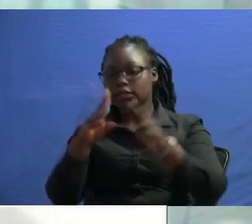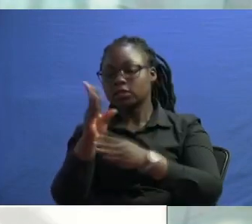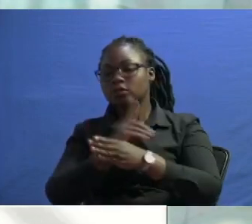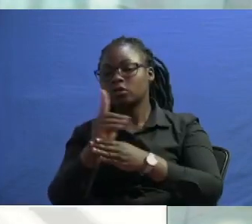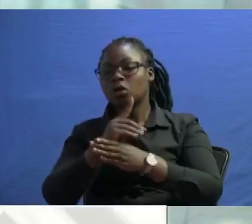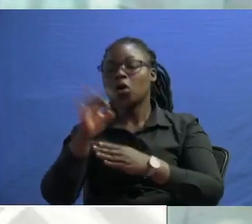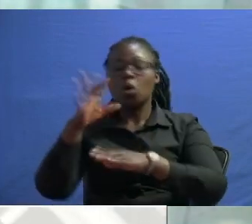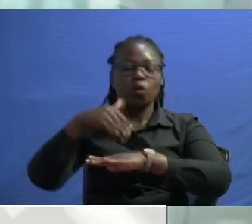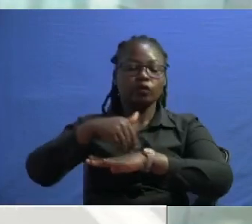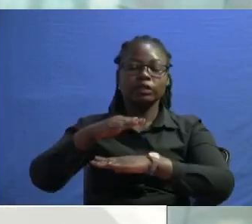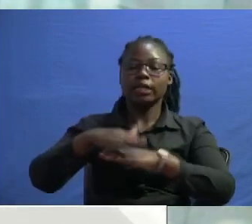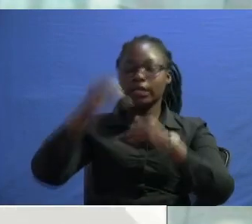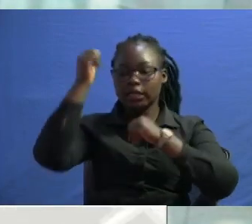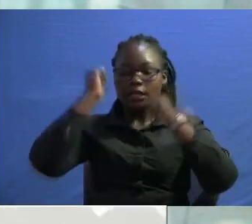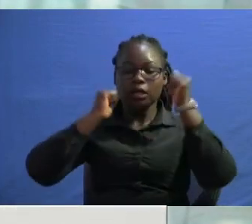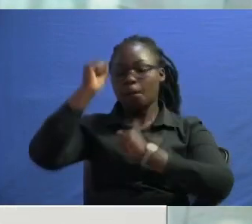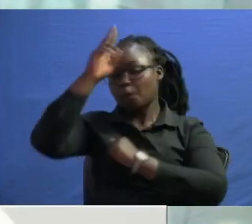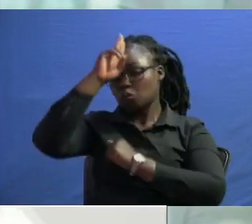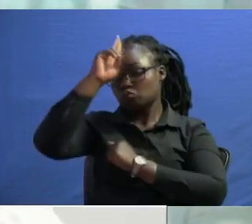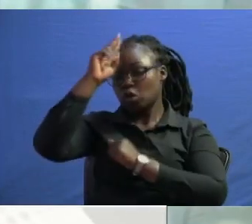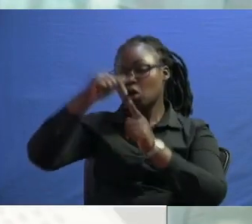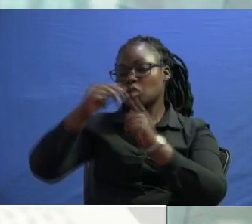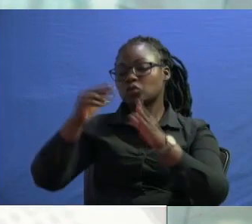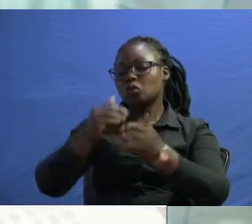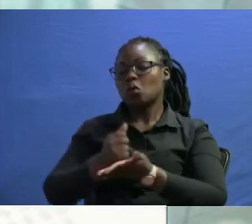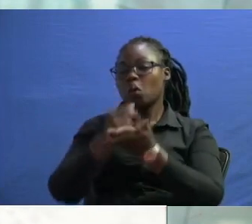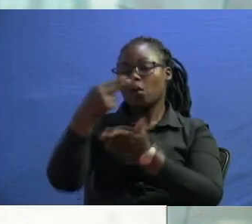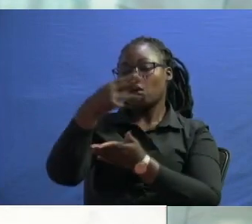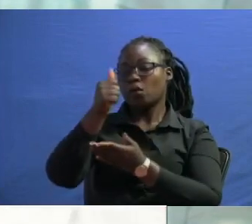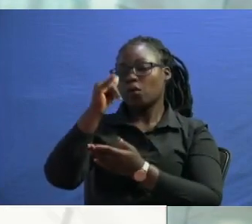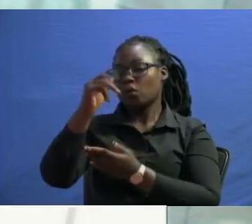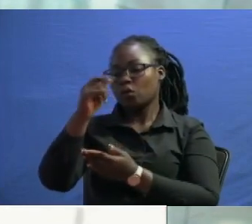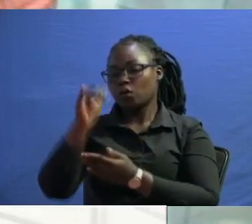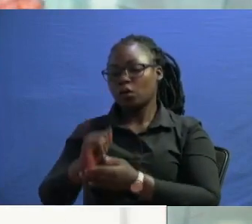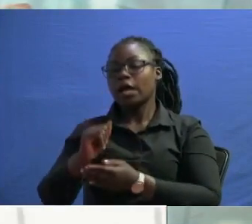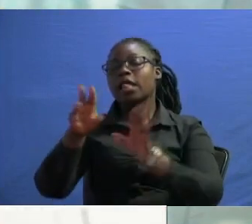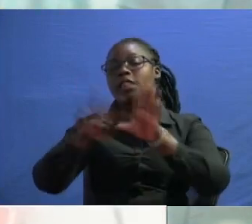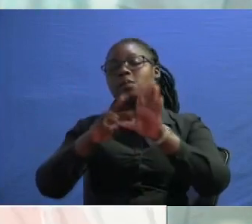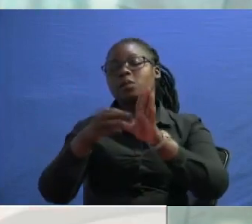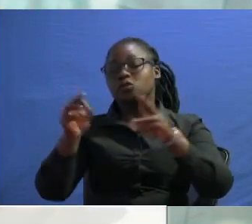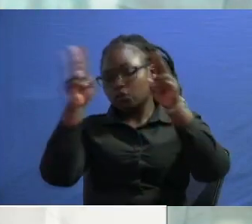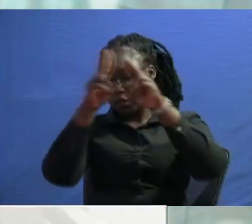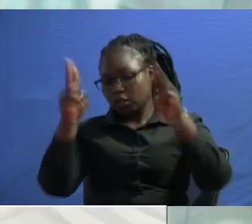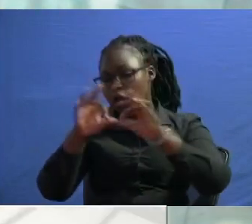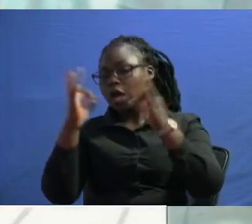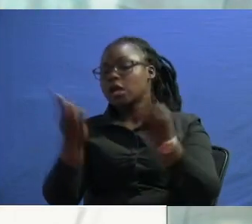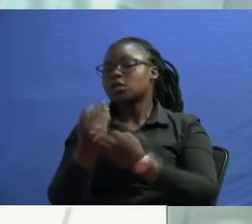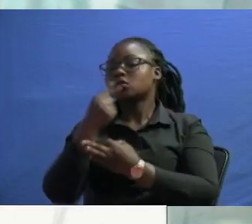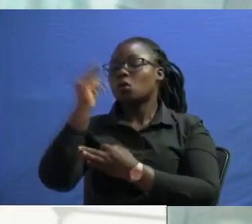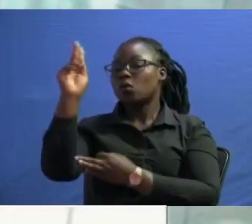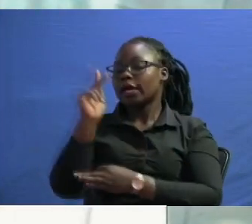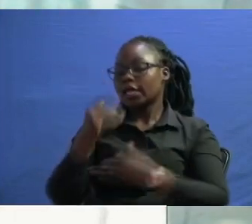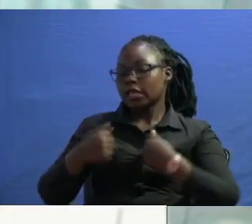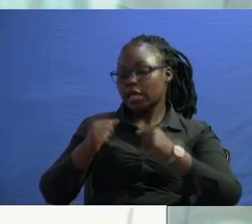deploying our police officer to help haiti as one of the members of international family so kenya has